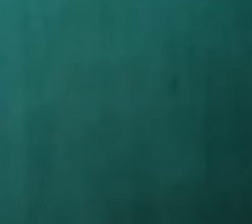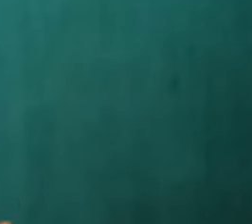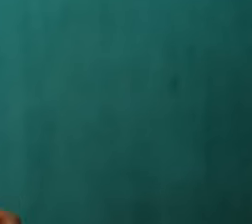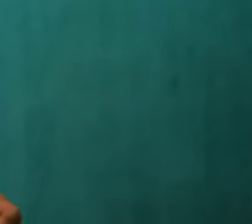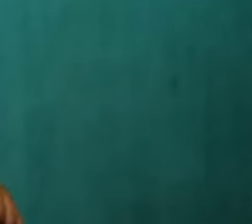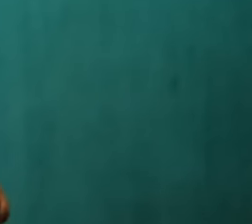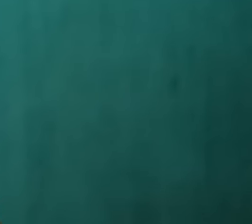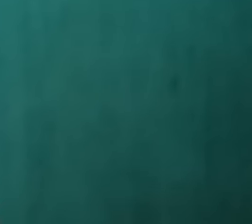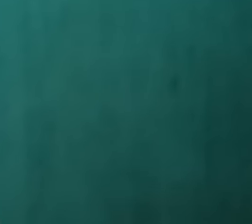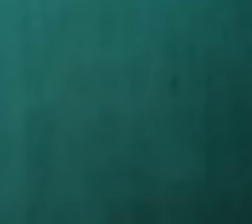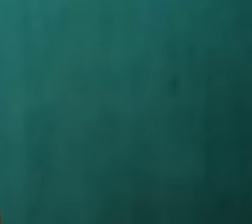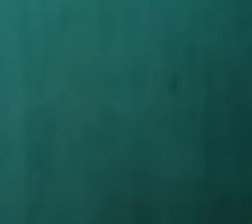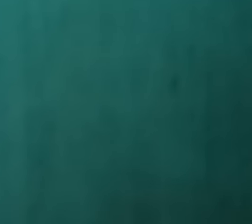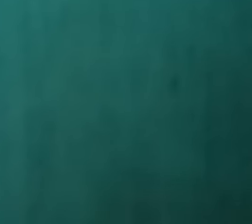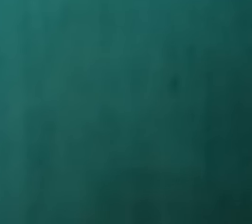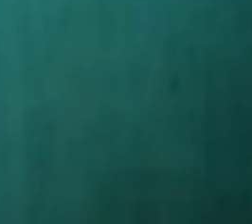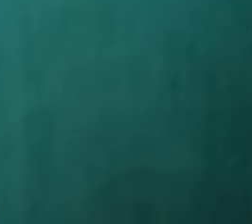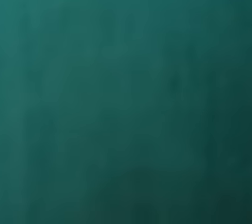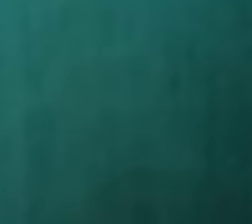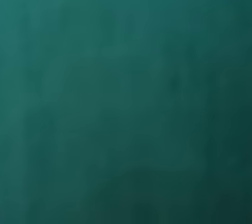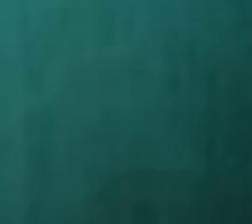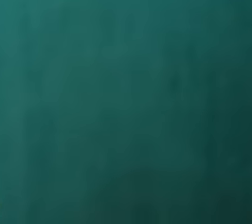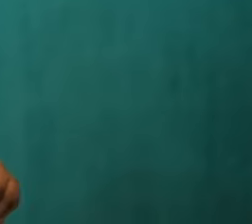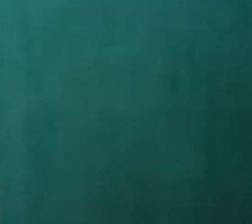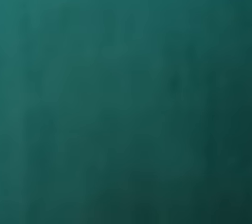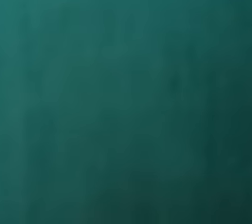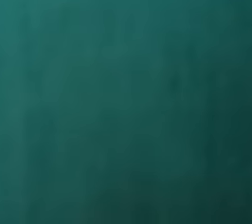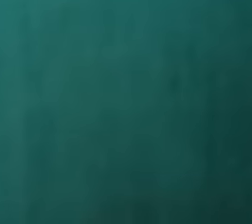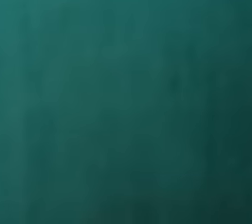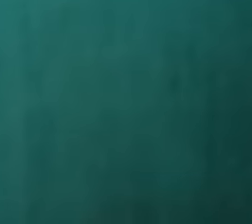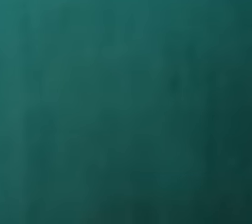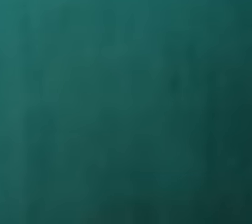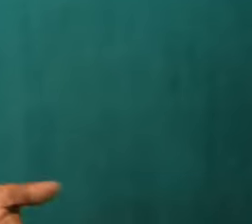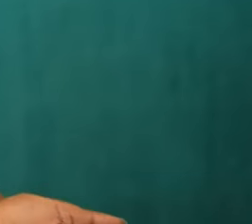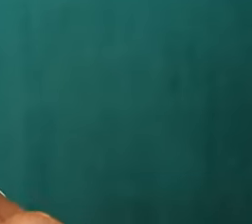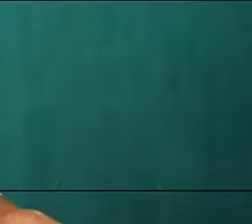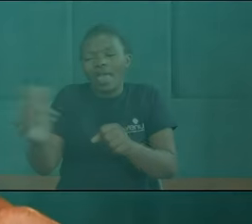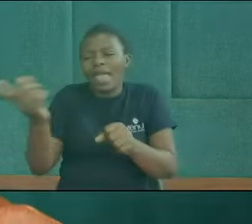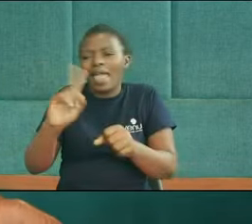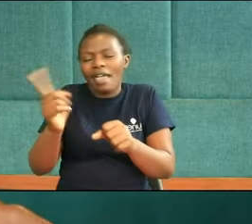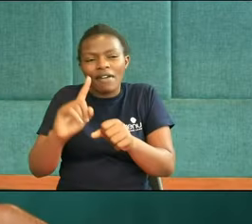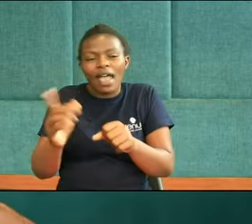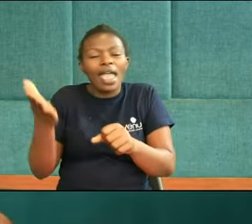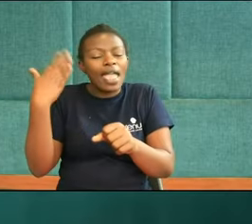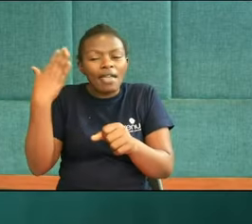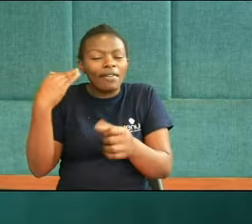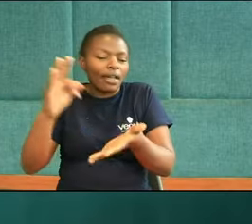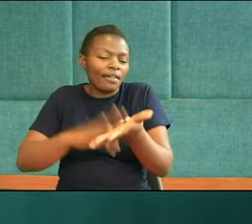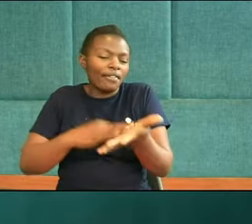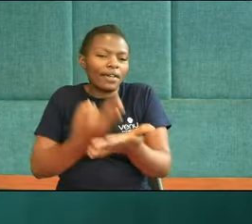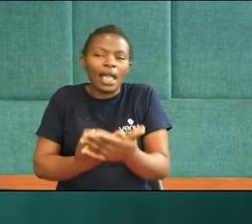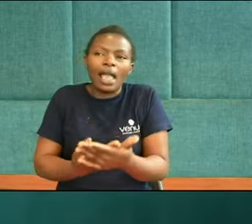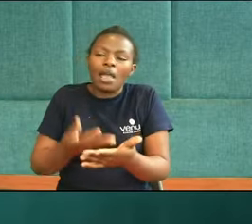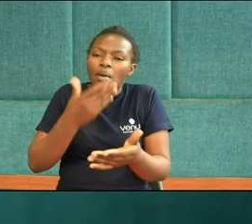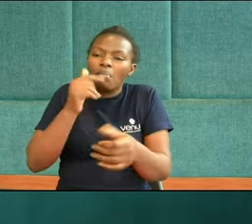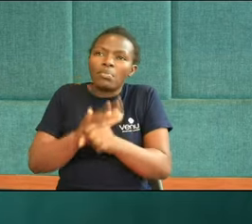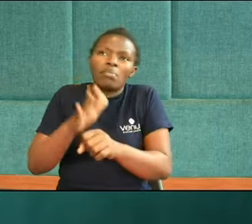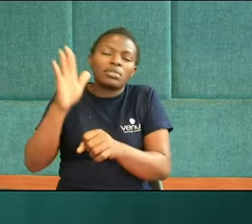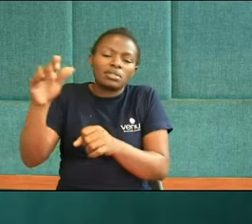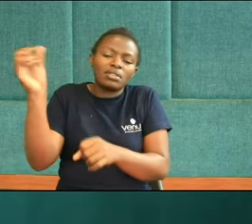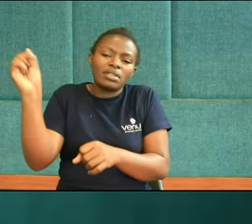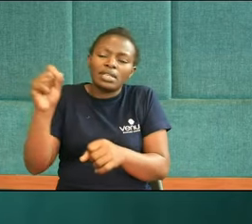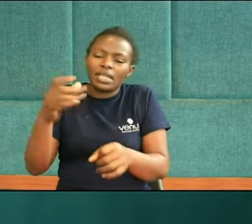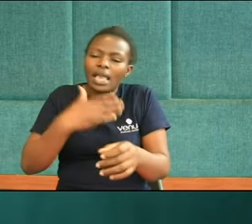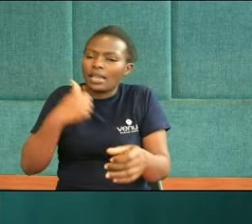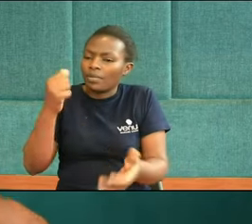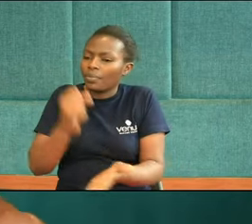says That not one of the Lord's good promises To Israel Failed And everyone was fulfilled His promises Are yeah And amen And we can actually